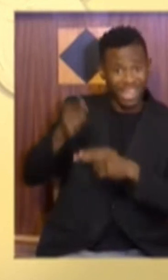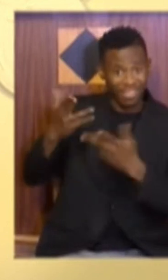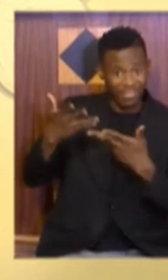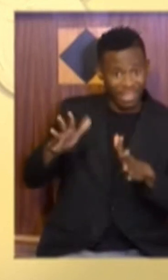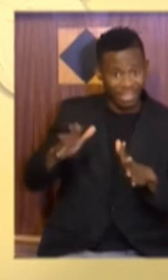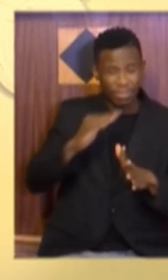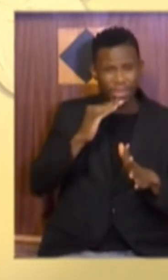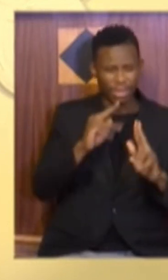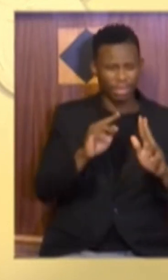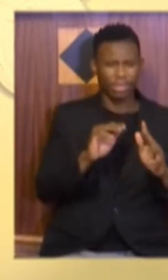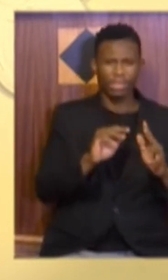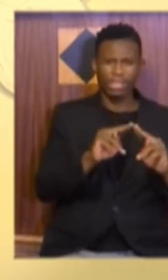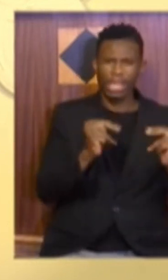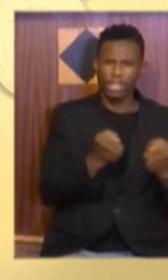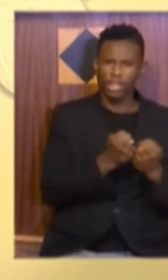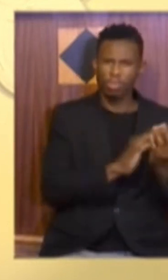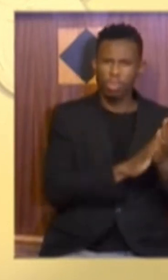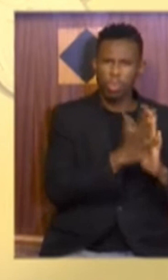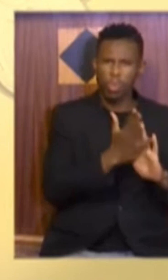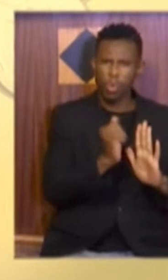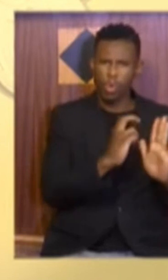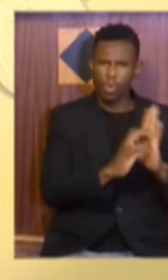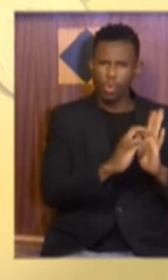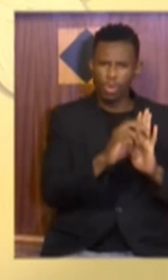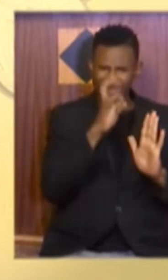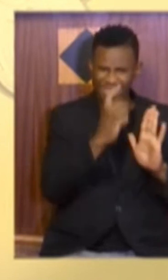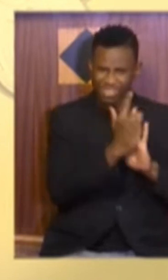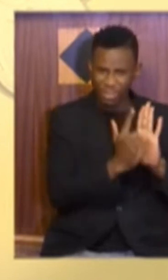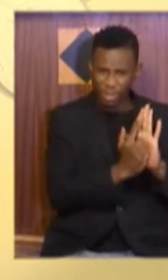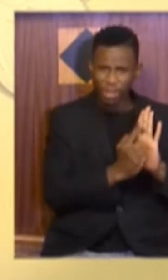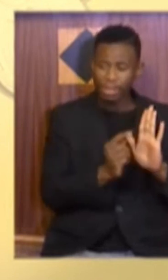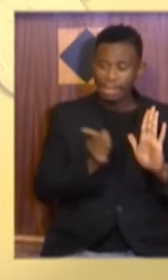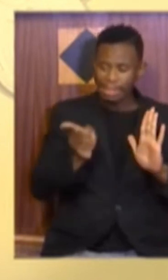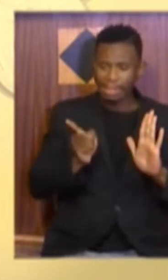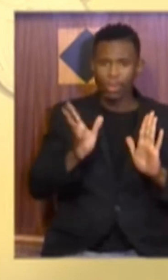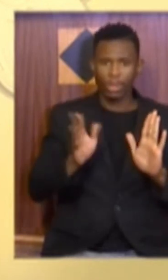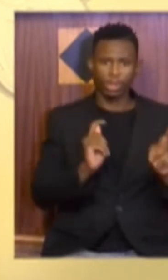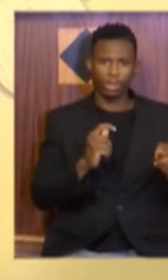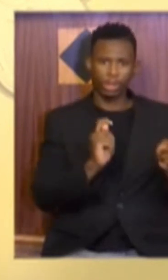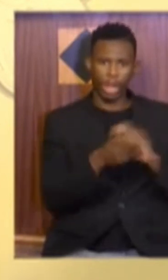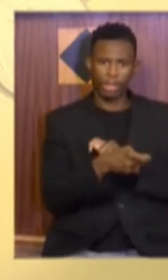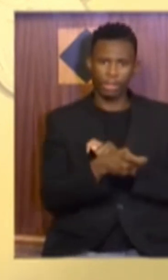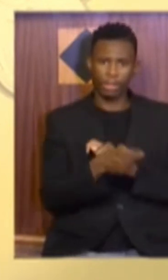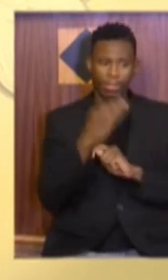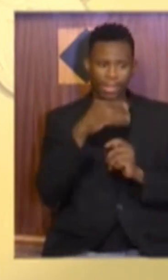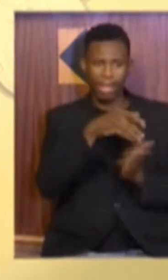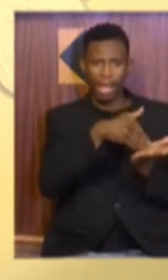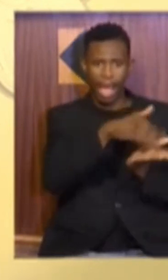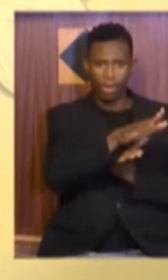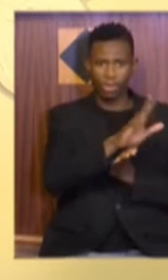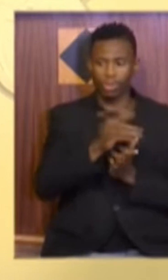regulations as the legal instrument that we use to manage the pandemic. All South